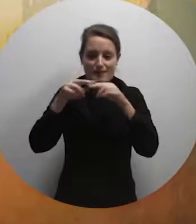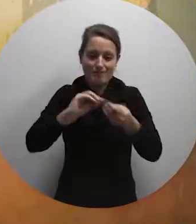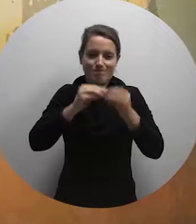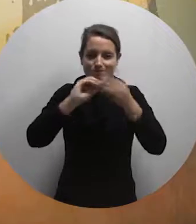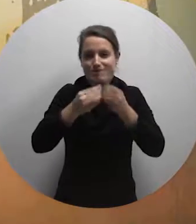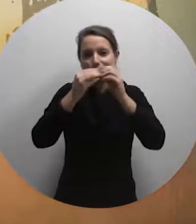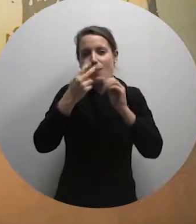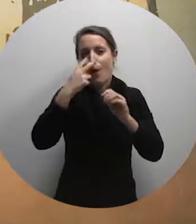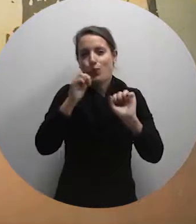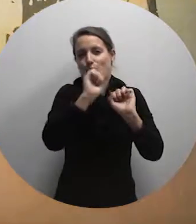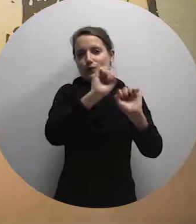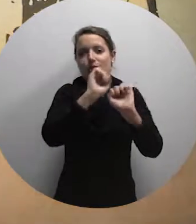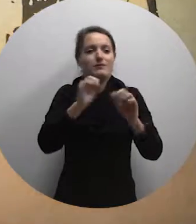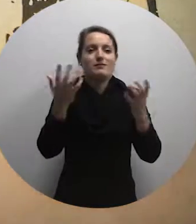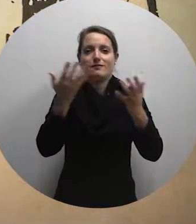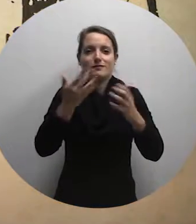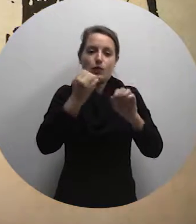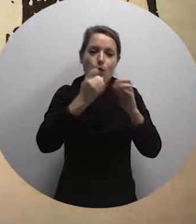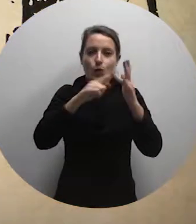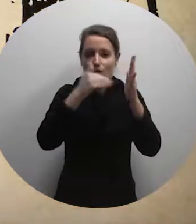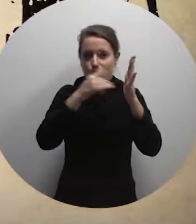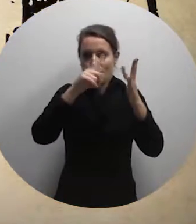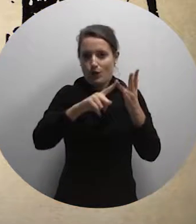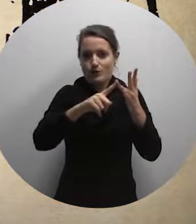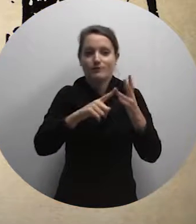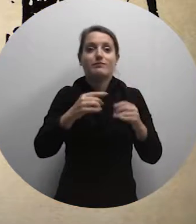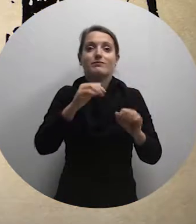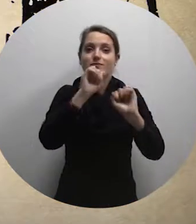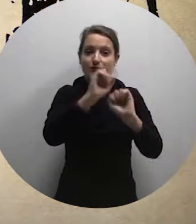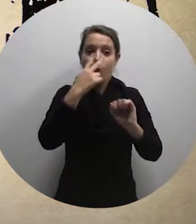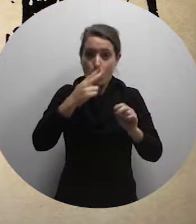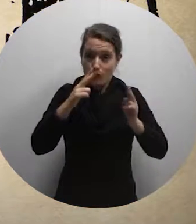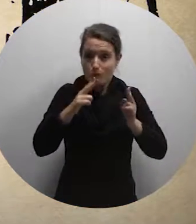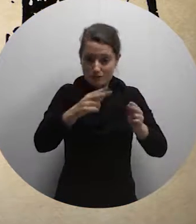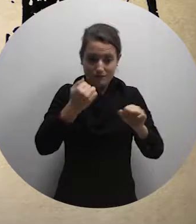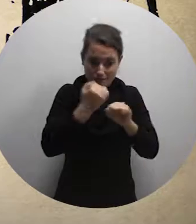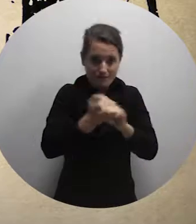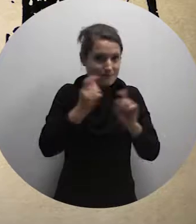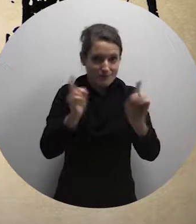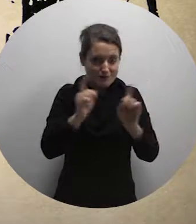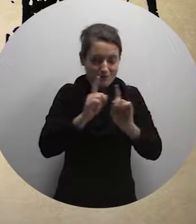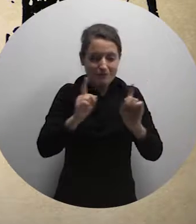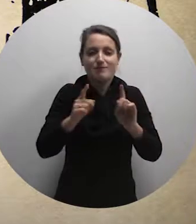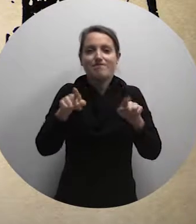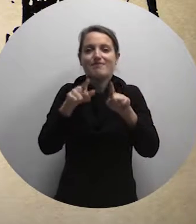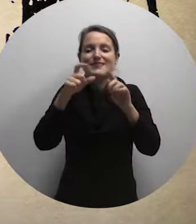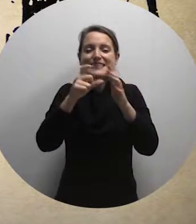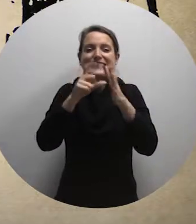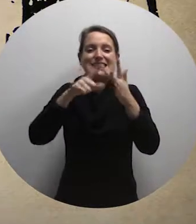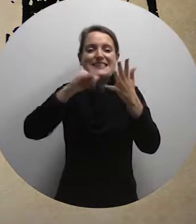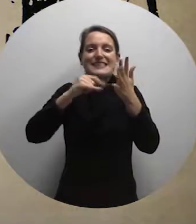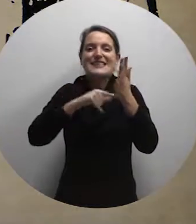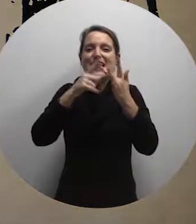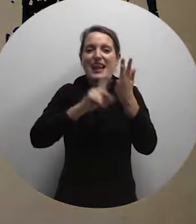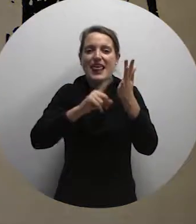in Gozo who still produce Orange Blossom Water using the old traditional technique. This